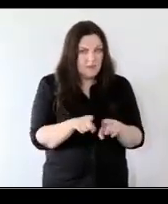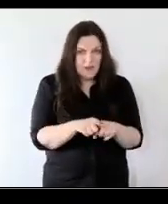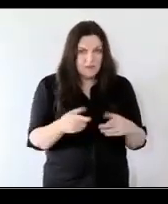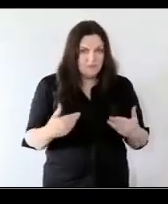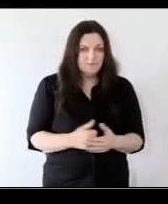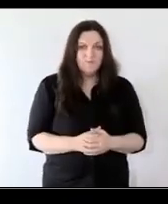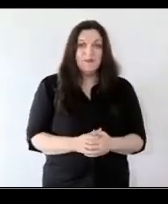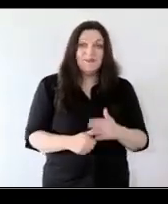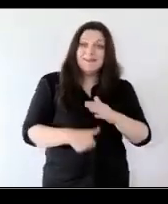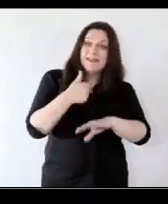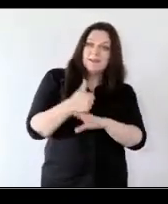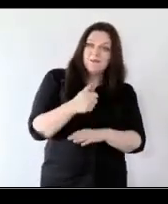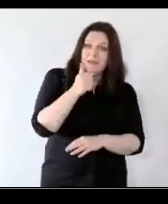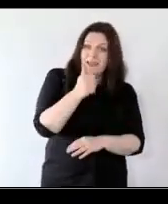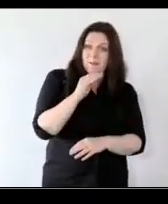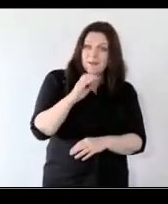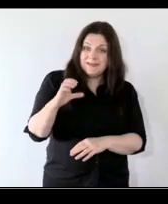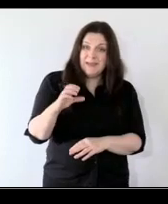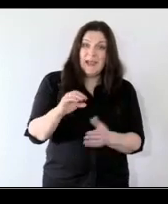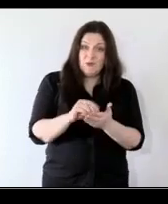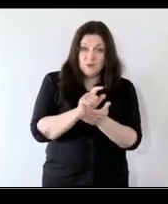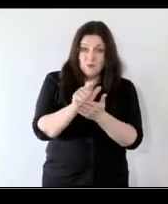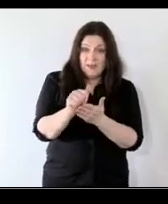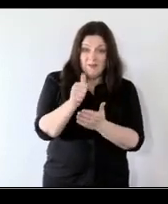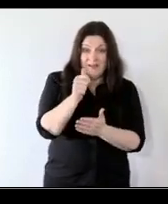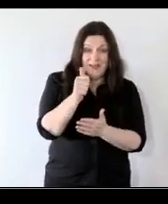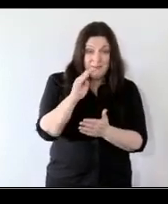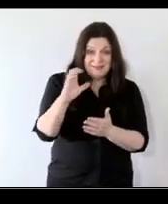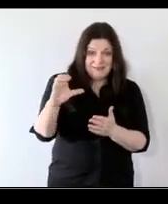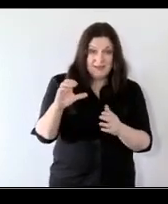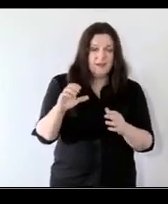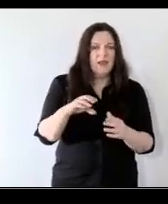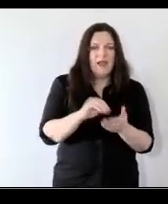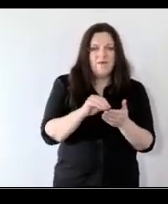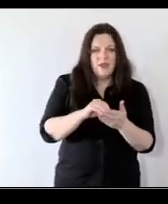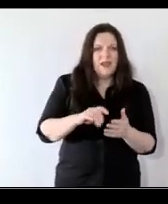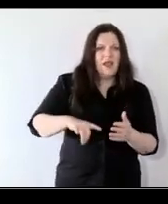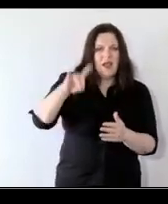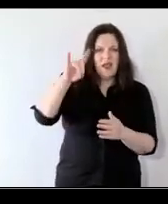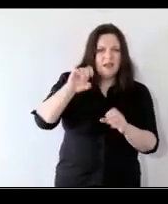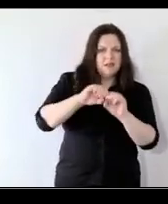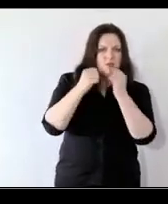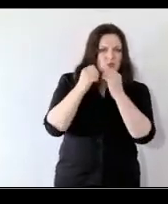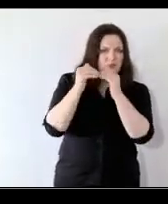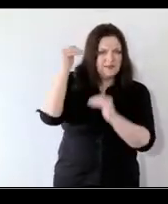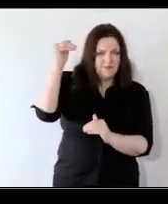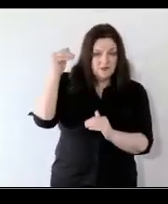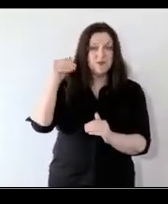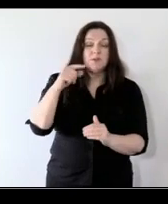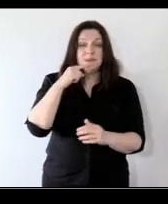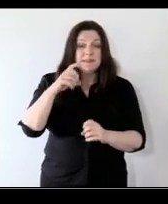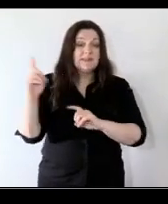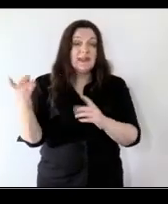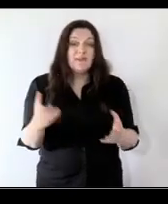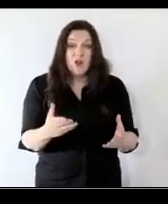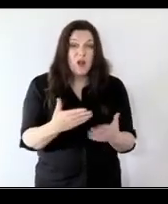the setup of the abc program is we've 12 abcs and they're in areas of very high social disadvantage but when we deliver a lot of the